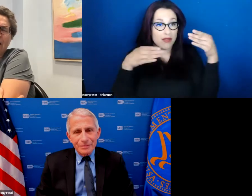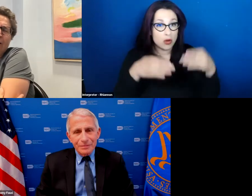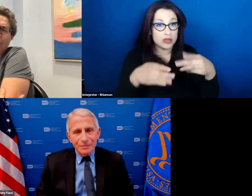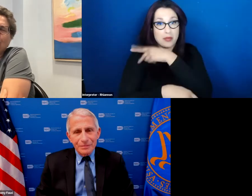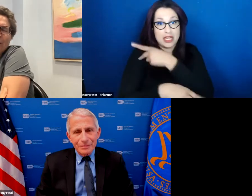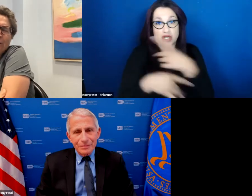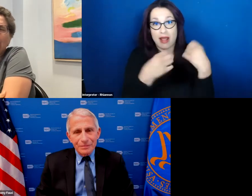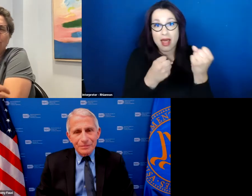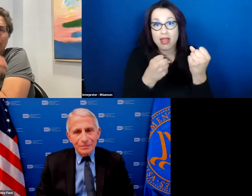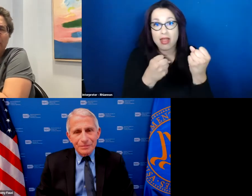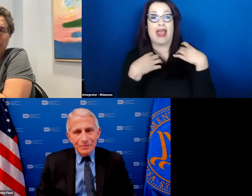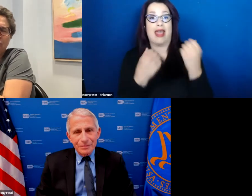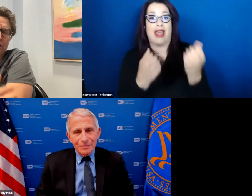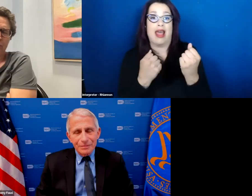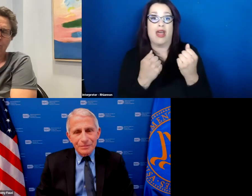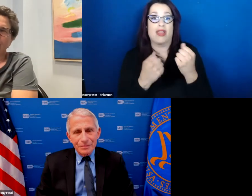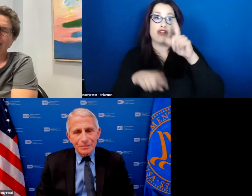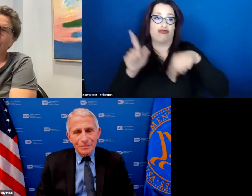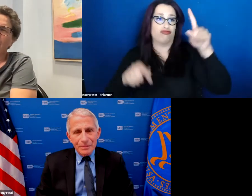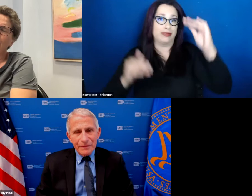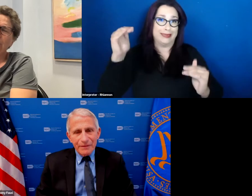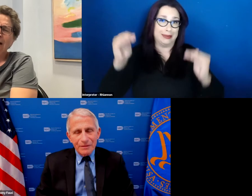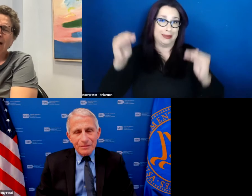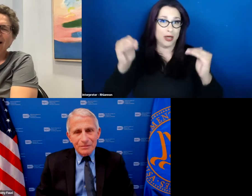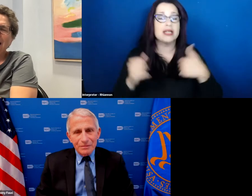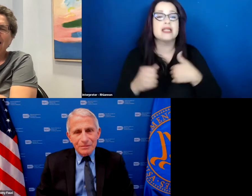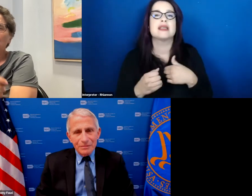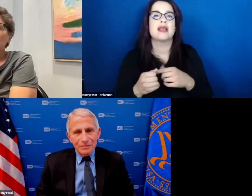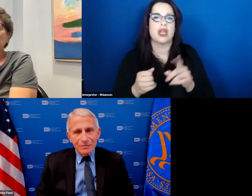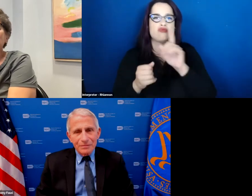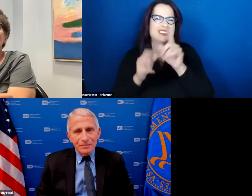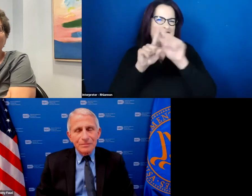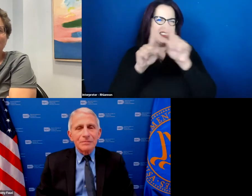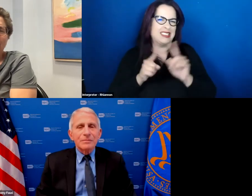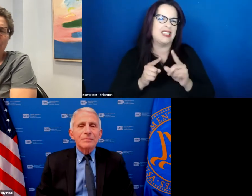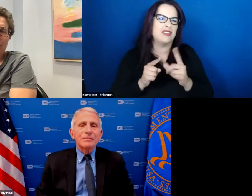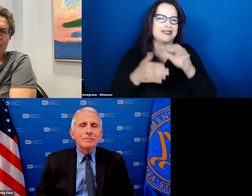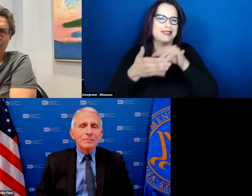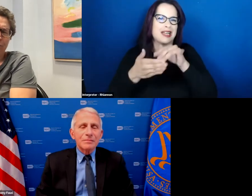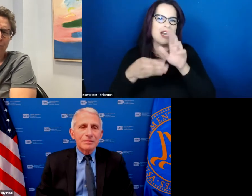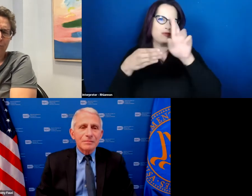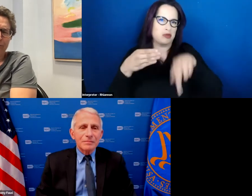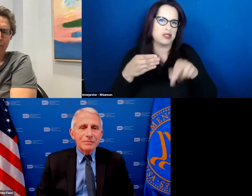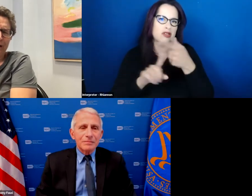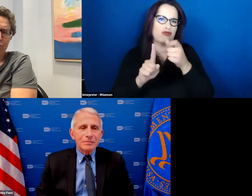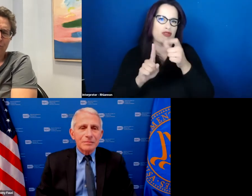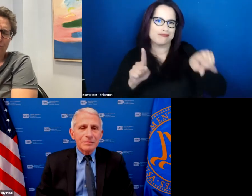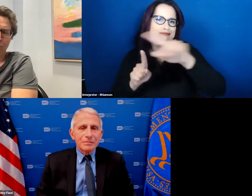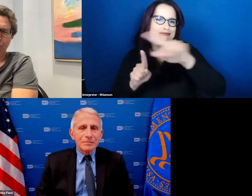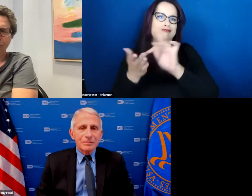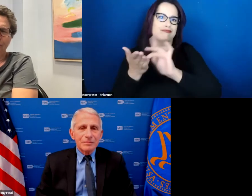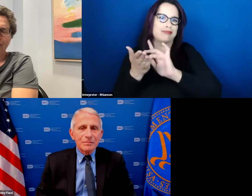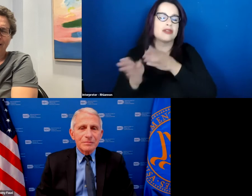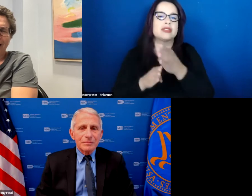and health disparities really translational outcomes and and just a desire to hear your reflections